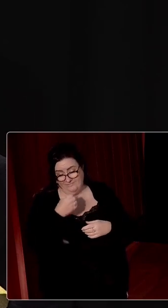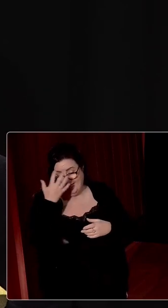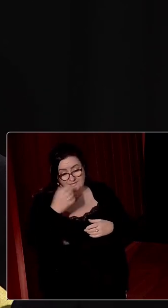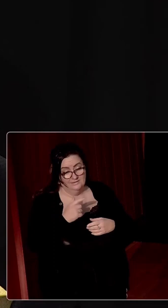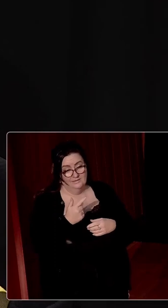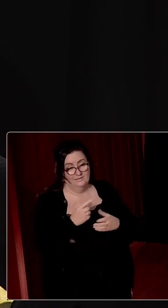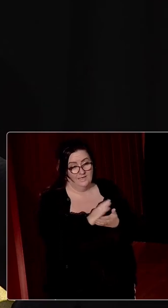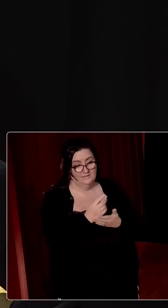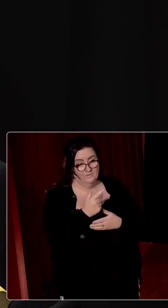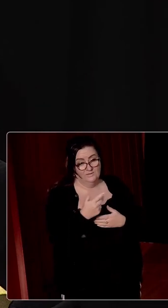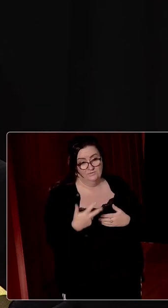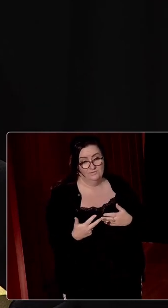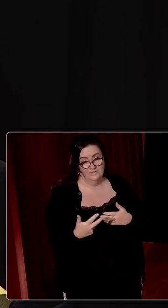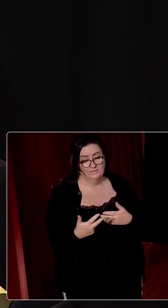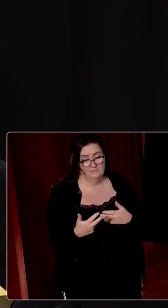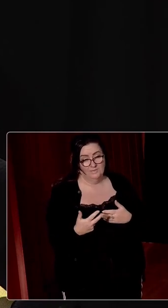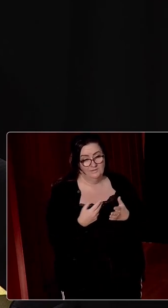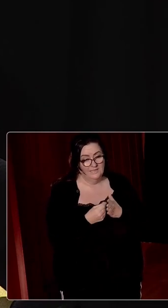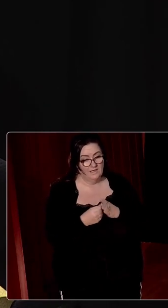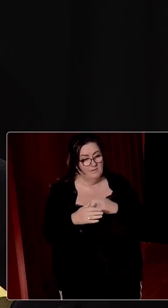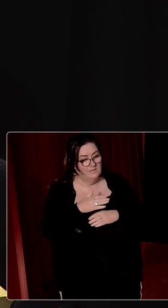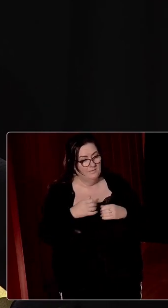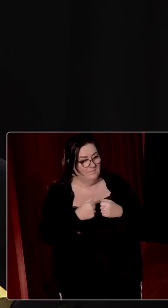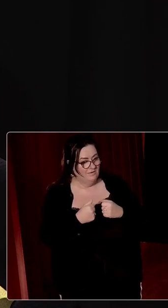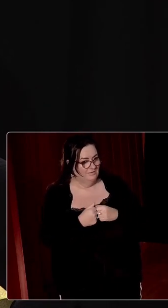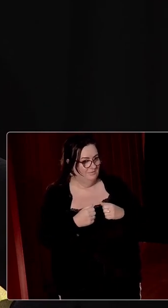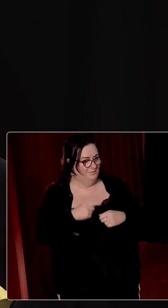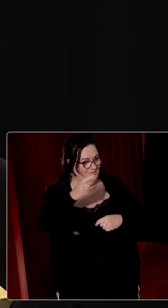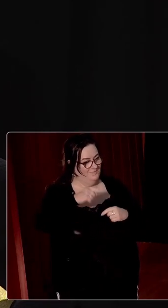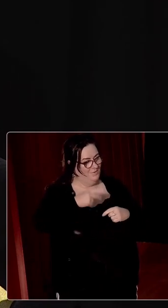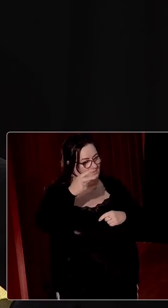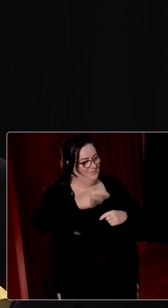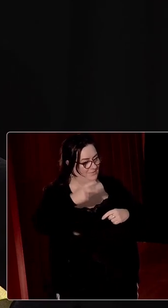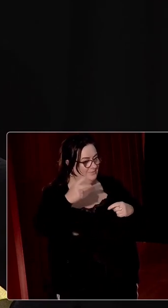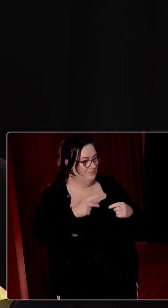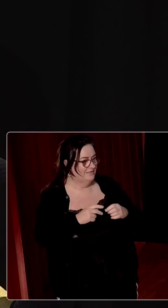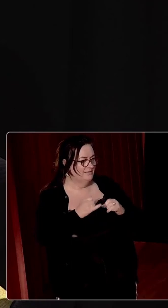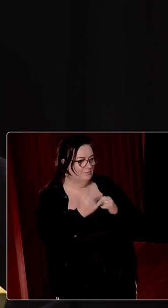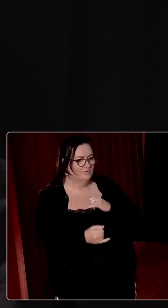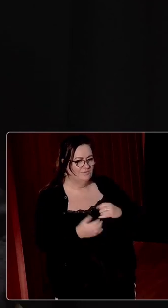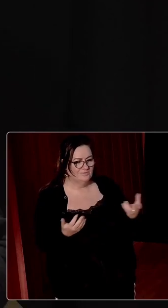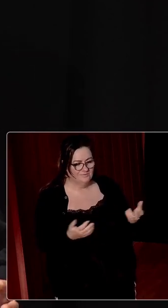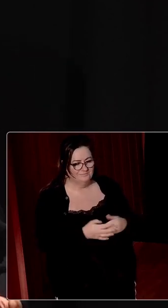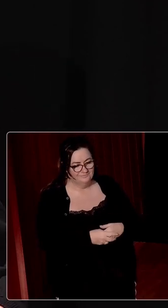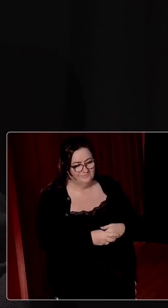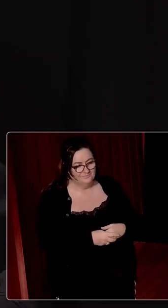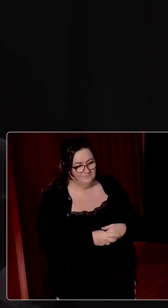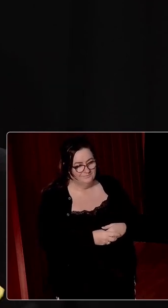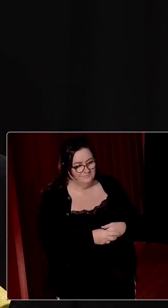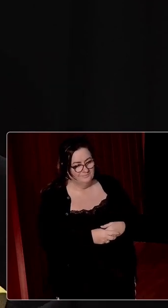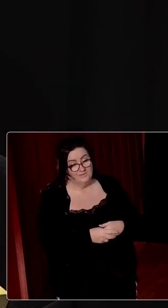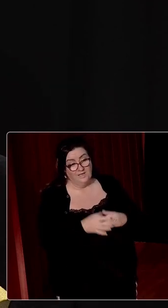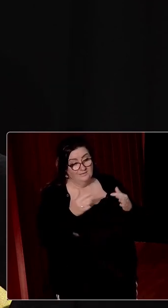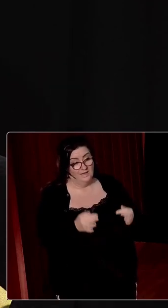know, the imposition of economic barriers between North and South further cements it. But it wasn't, you know, inevitable